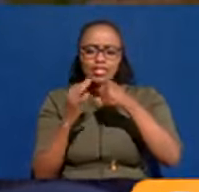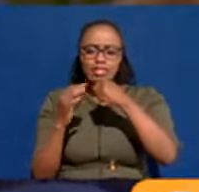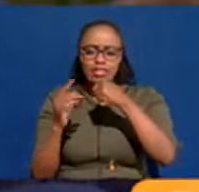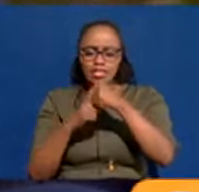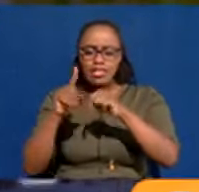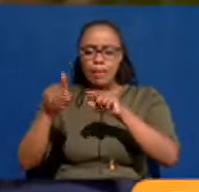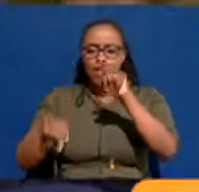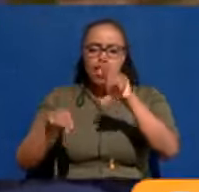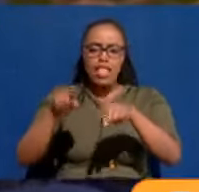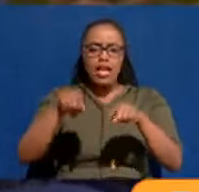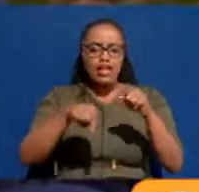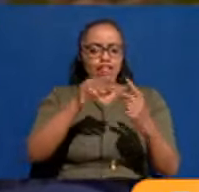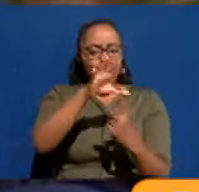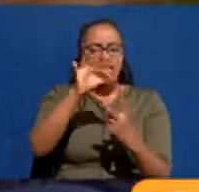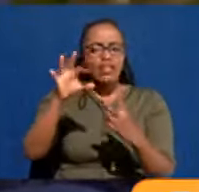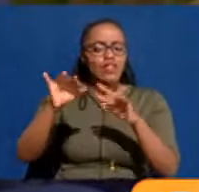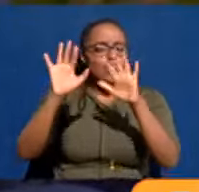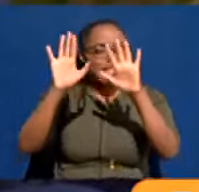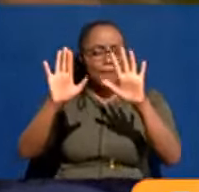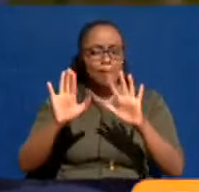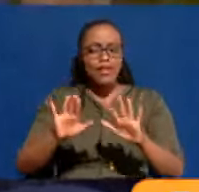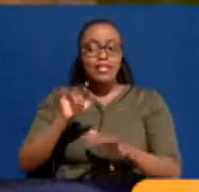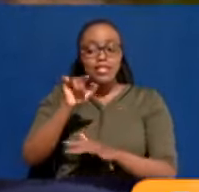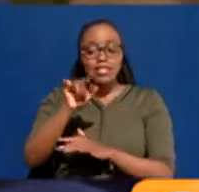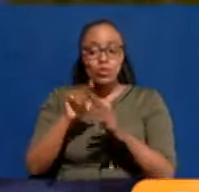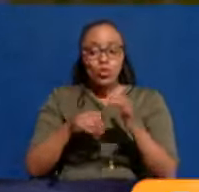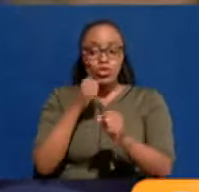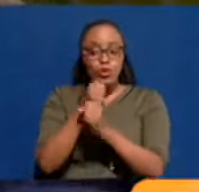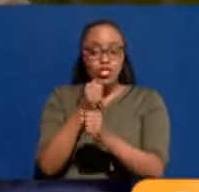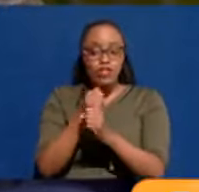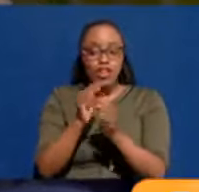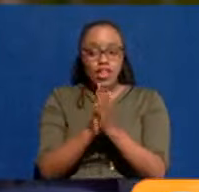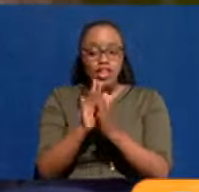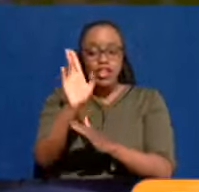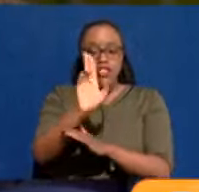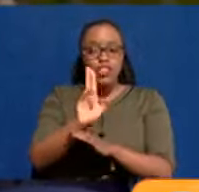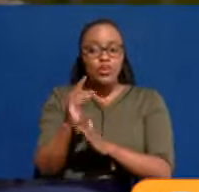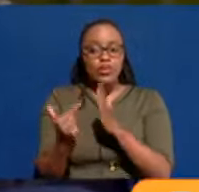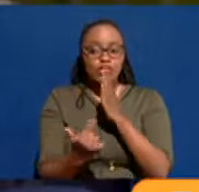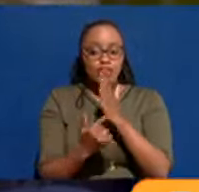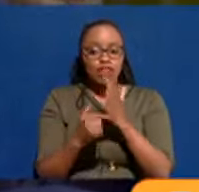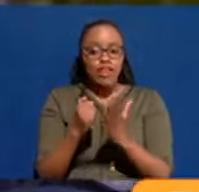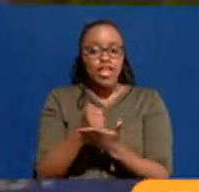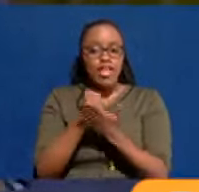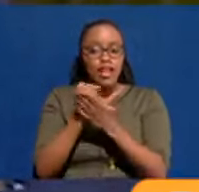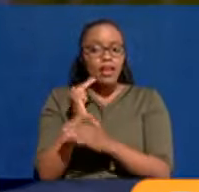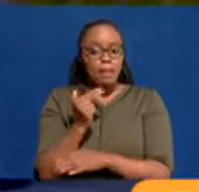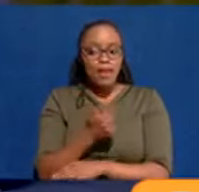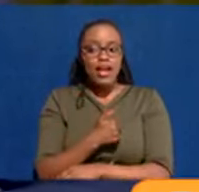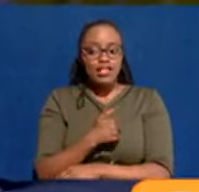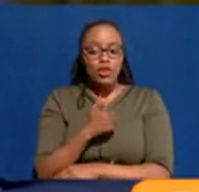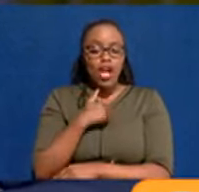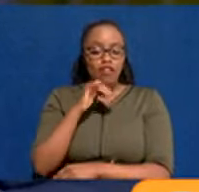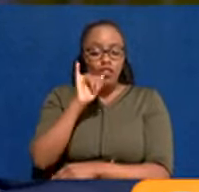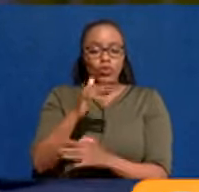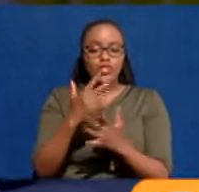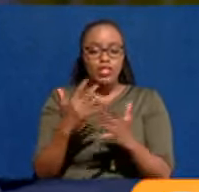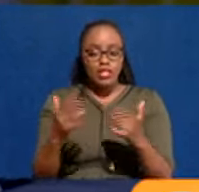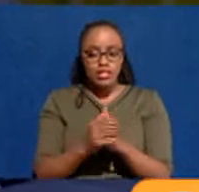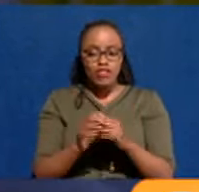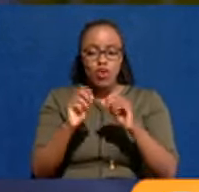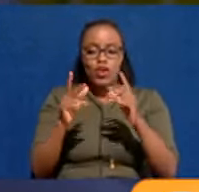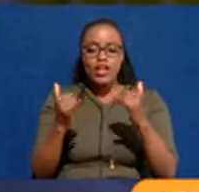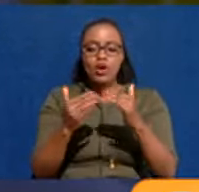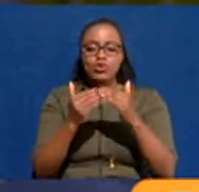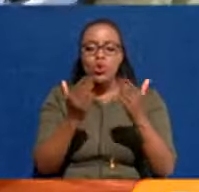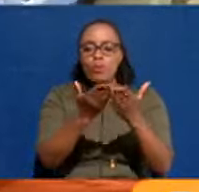in priority is amazing. So that's what we've done. And the use of technology is really helping us, you know, get that through. Okay. Let me